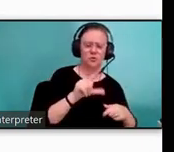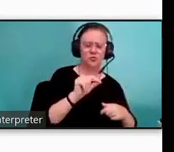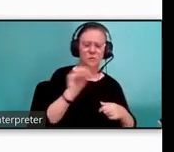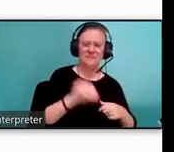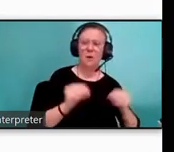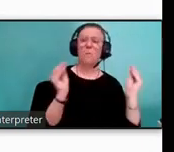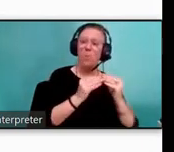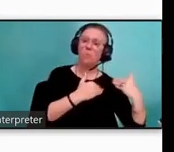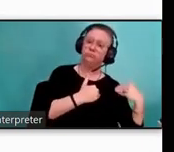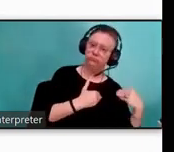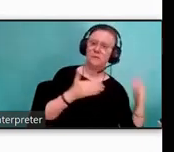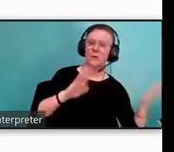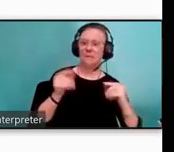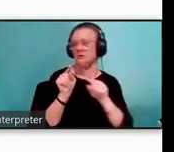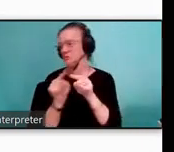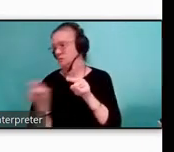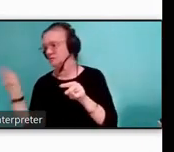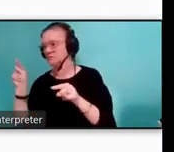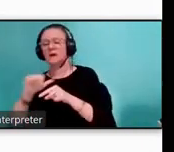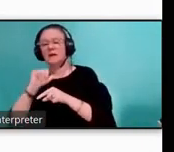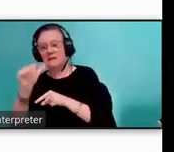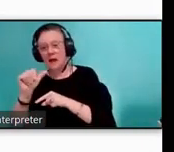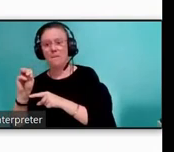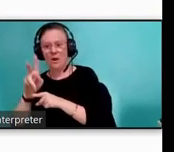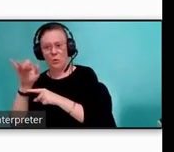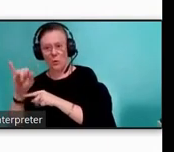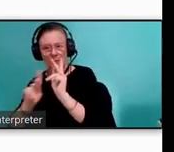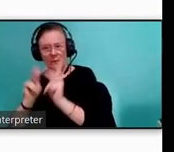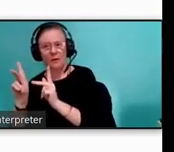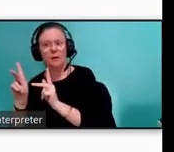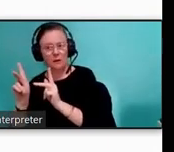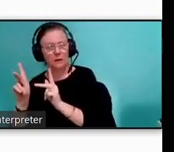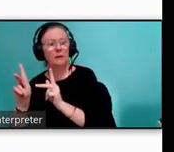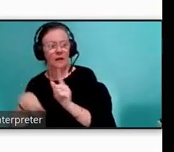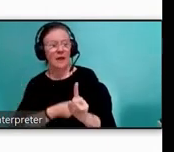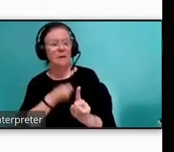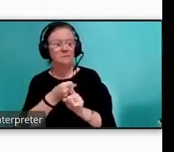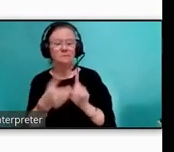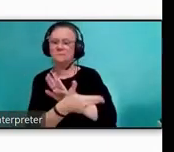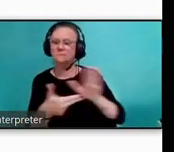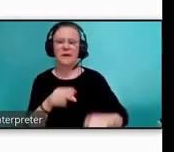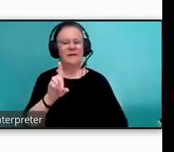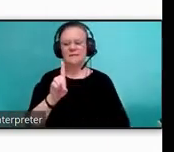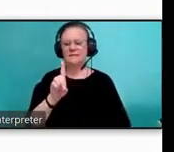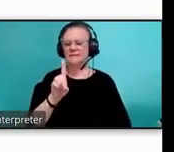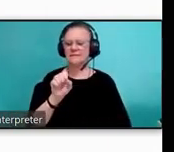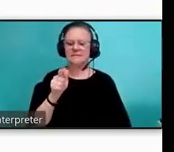than those adverse effects borne by the non-minority population, that impact will be deemed a disparate impact.